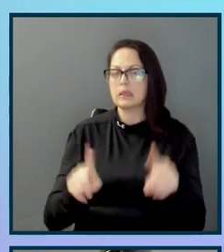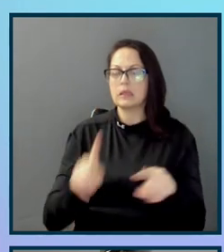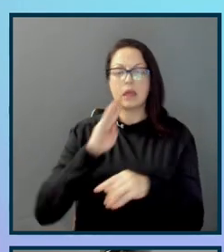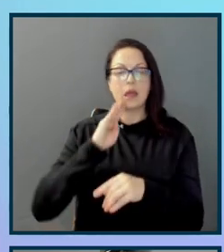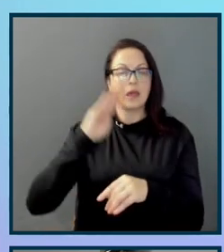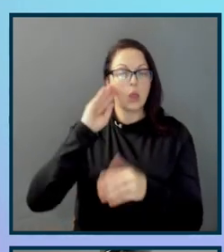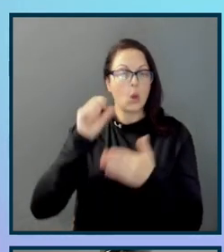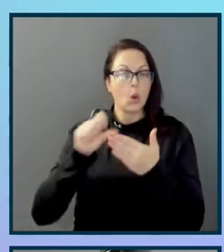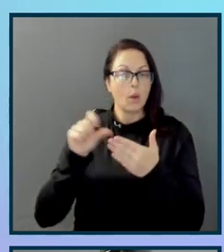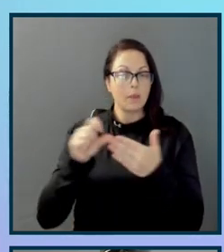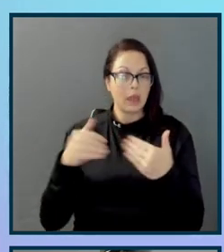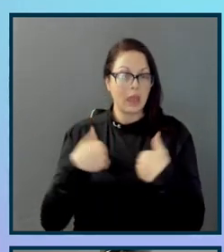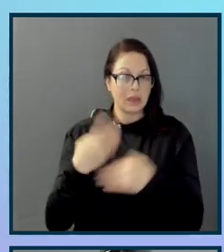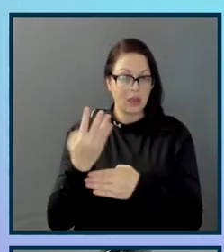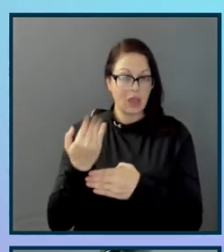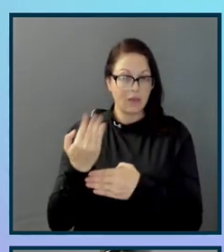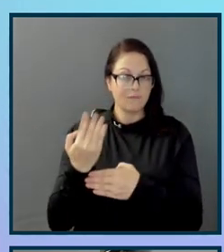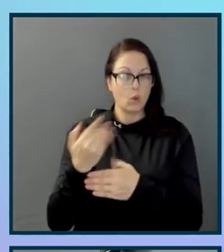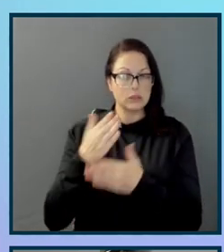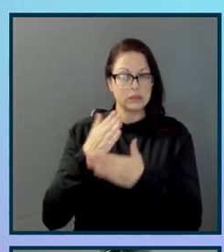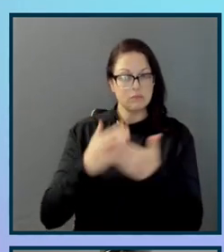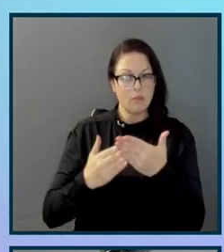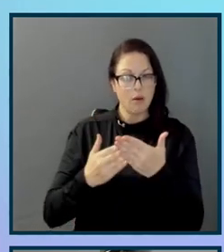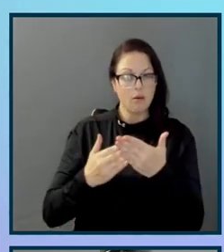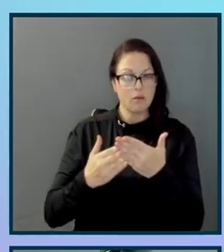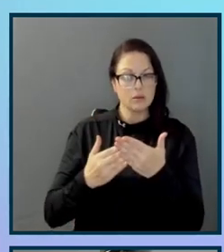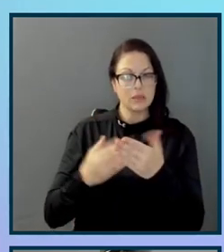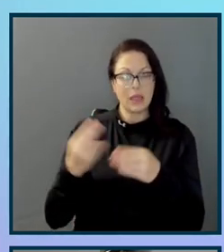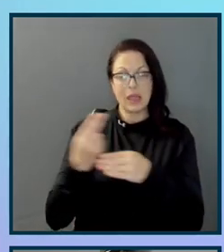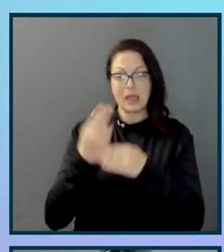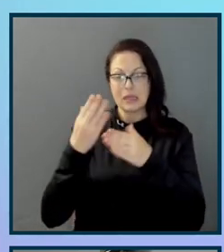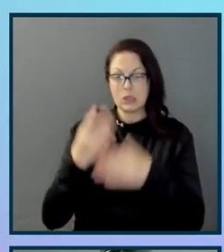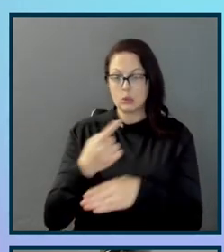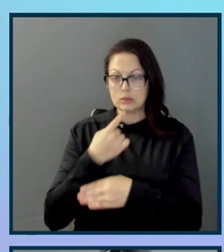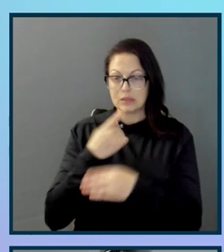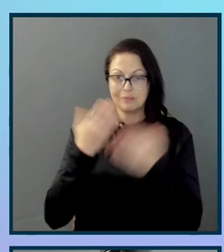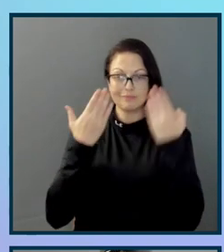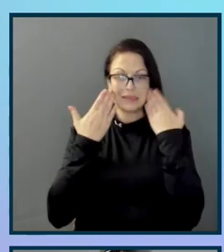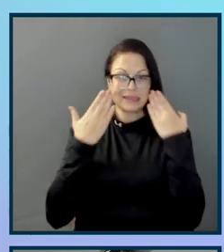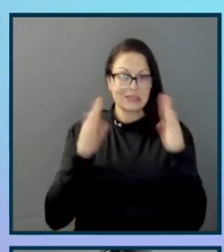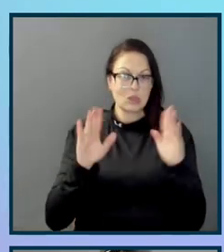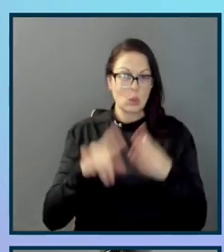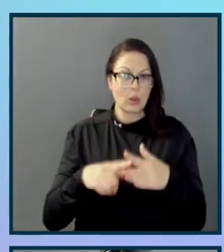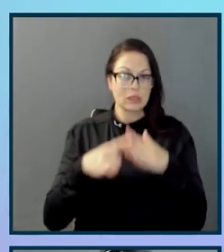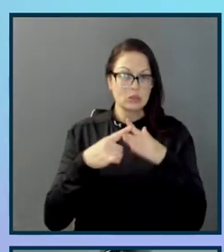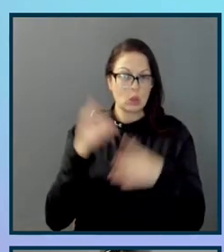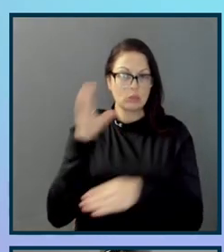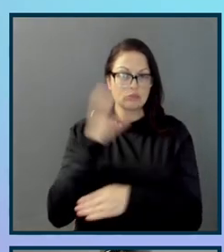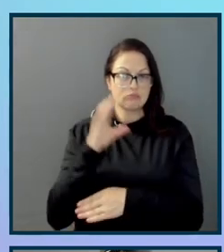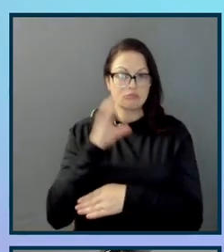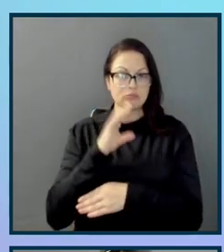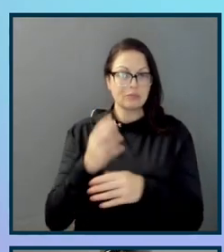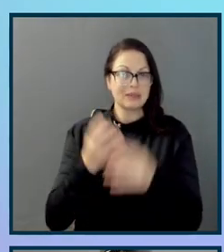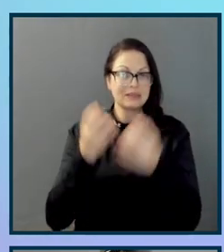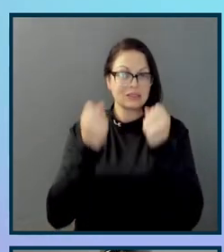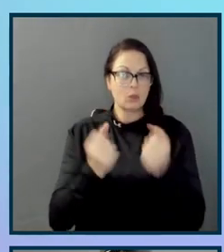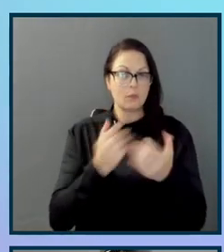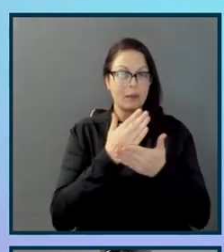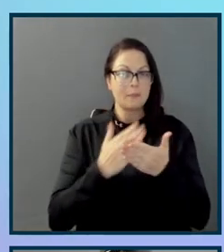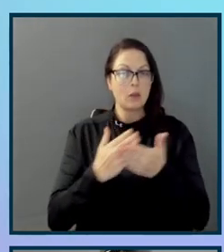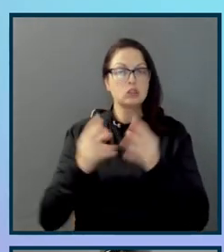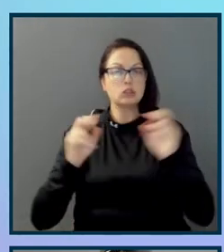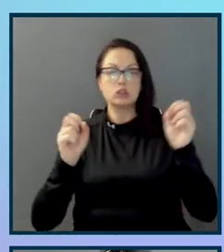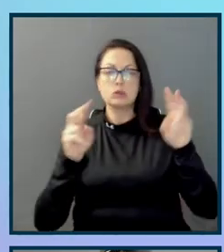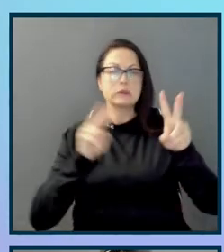had about 14 distinct sections on it. And users said that they really didn't know where to start looking because there were so many sections to look at.